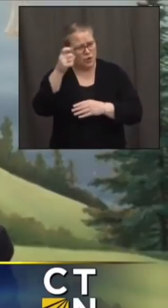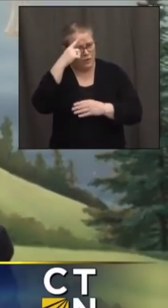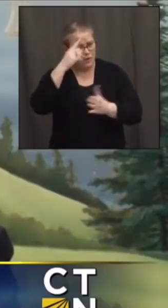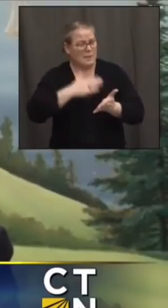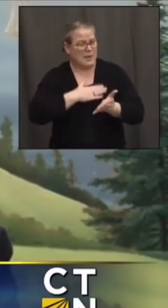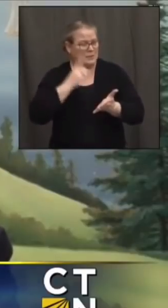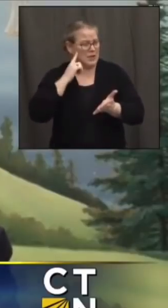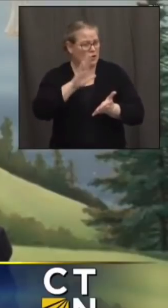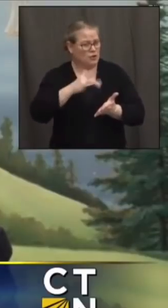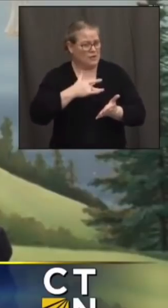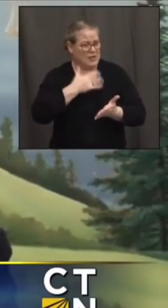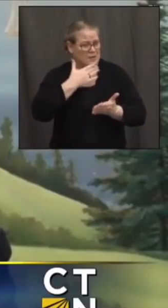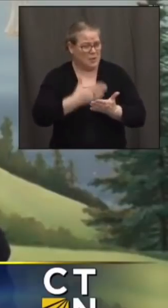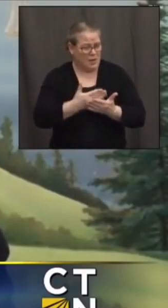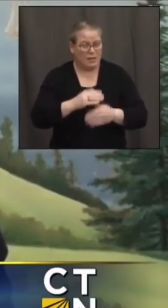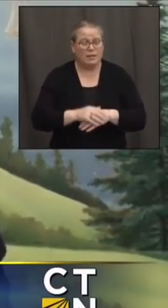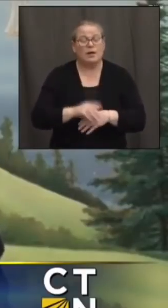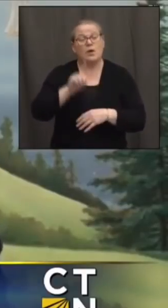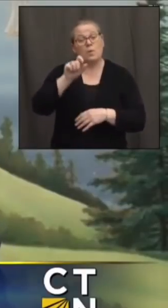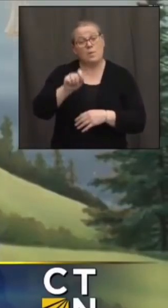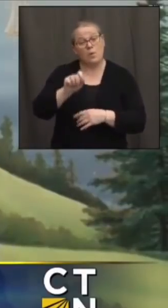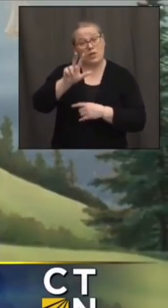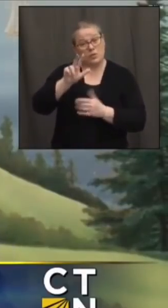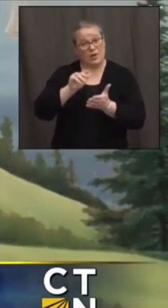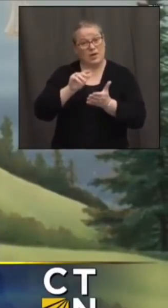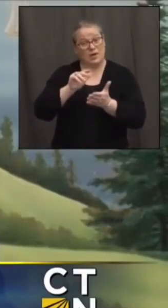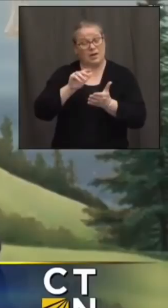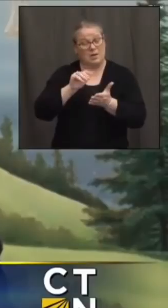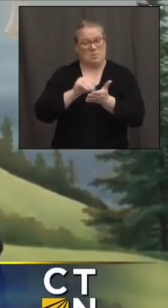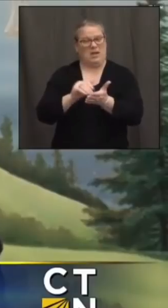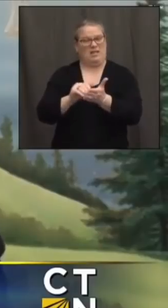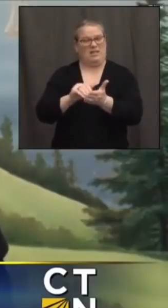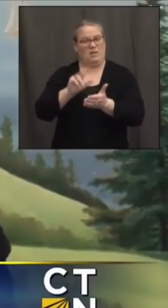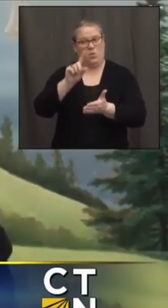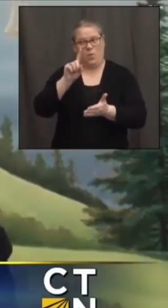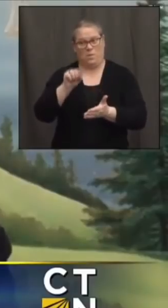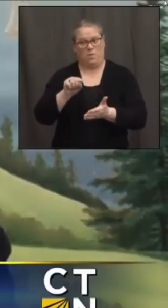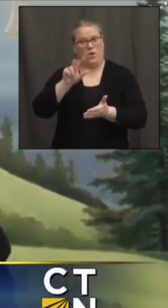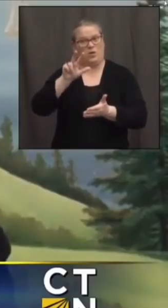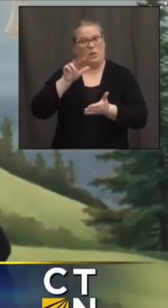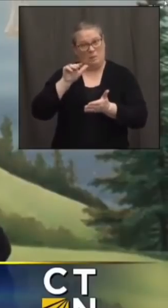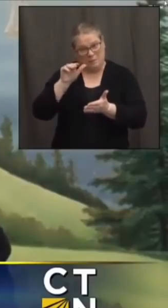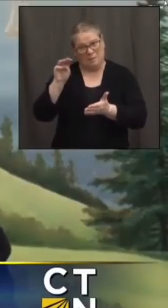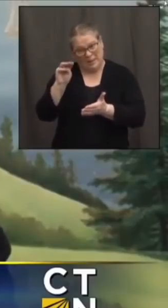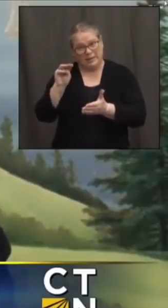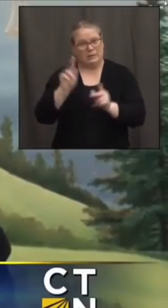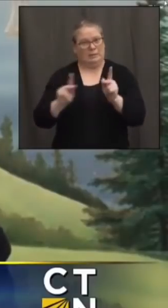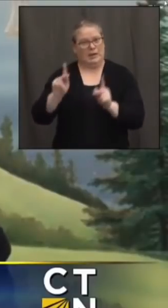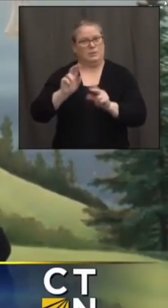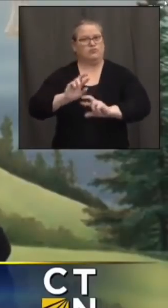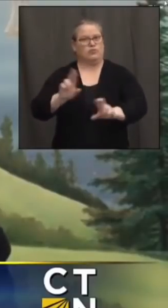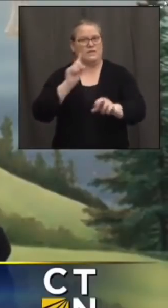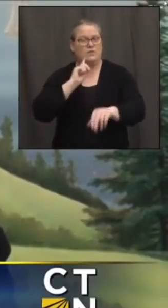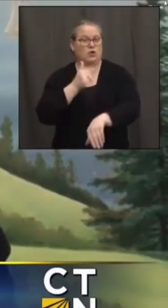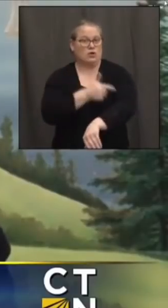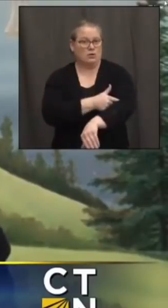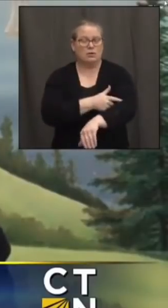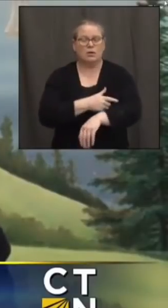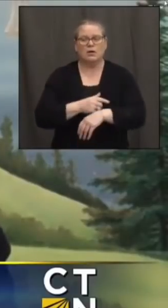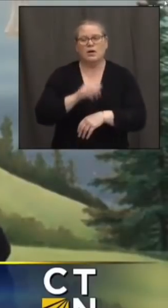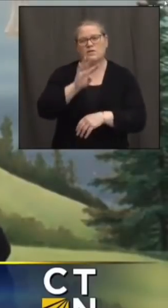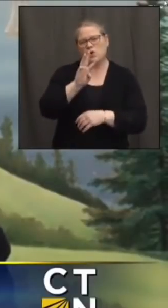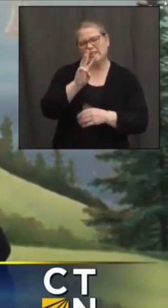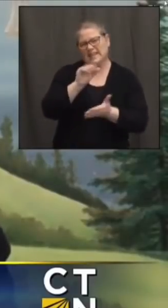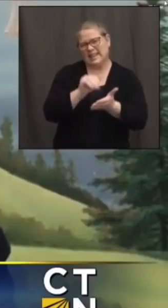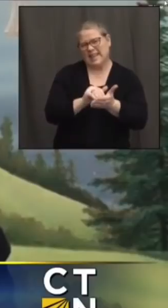residents that will soon be eligible for the vaccine you know you mentioned we're only getting about 46 000 first doses a week my rough math says that's going to